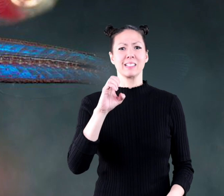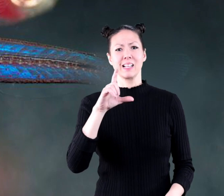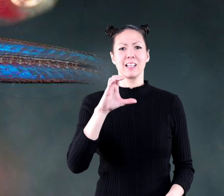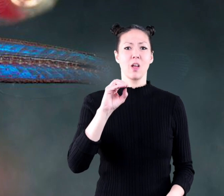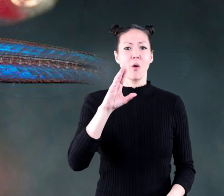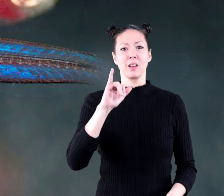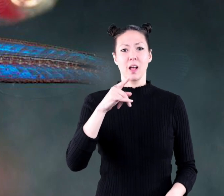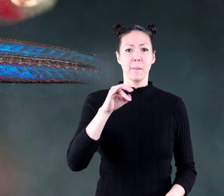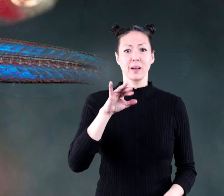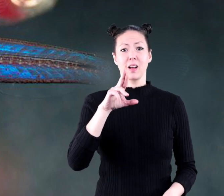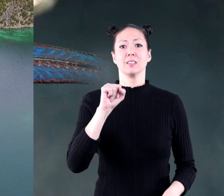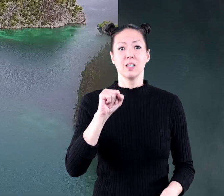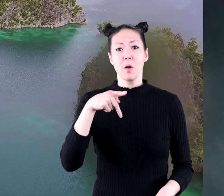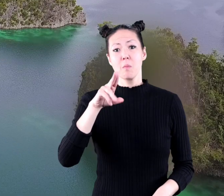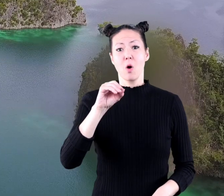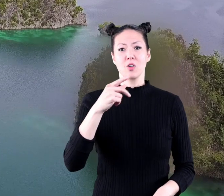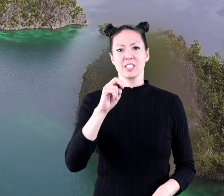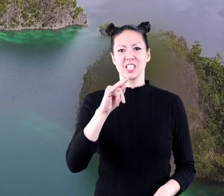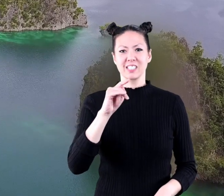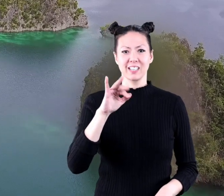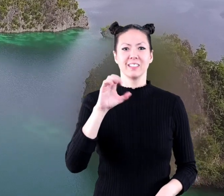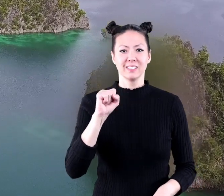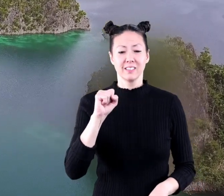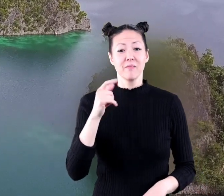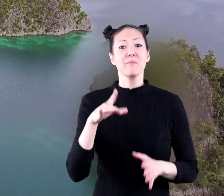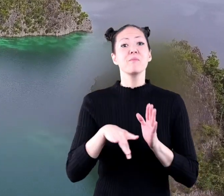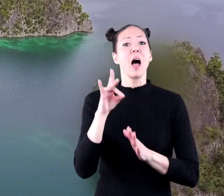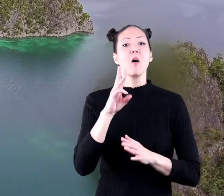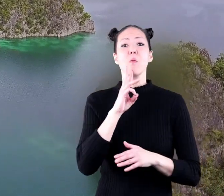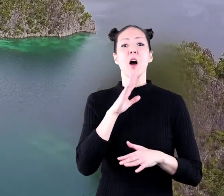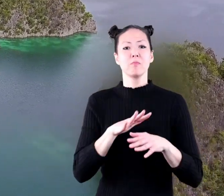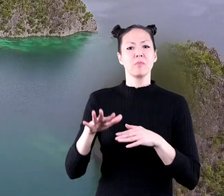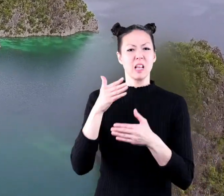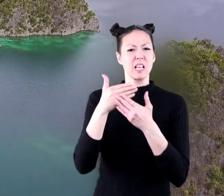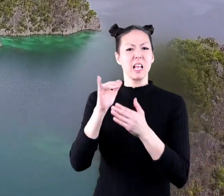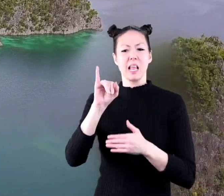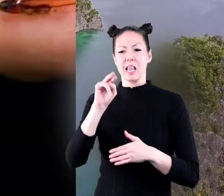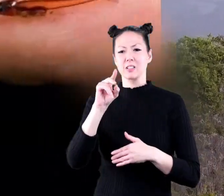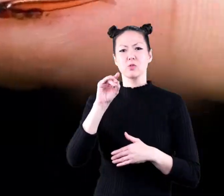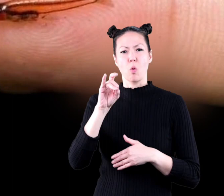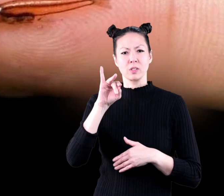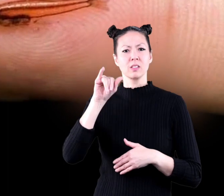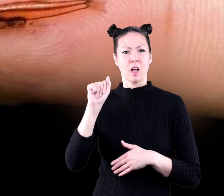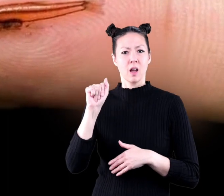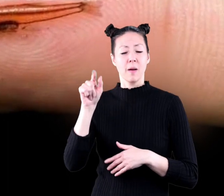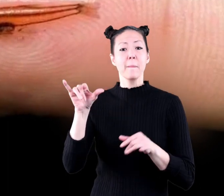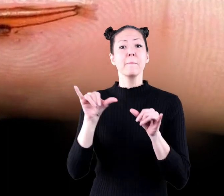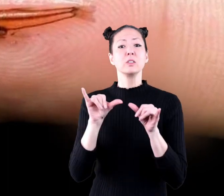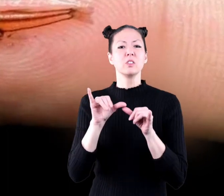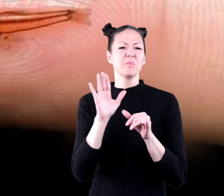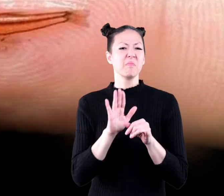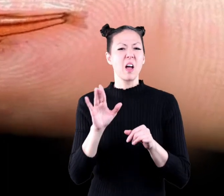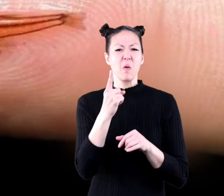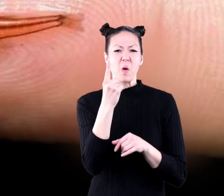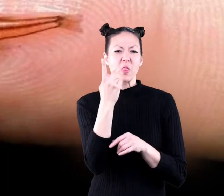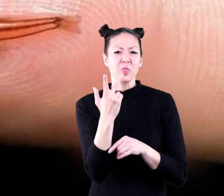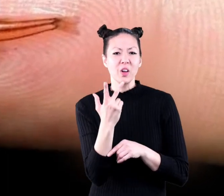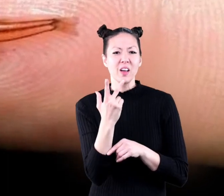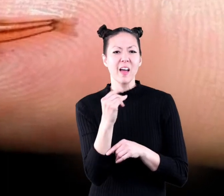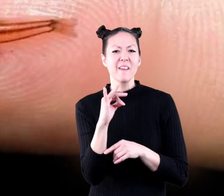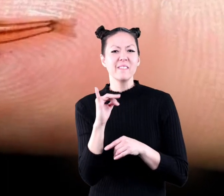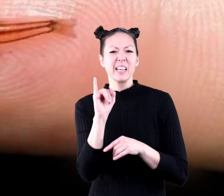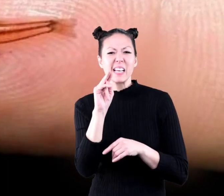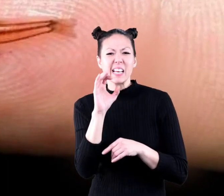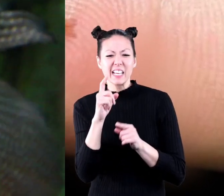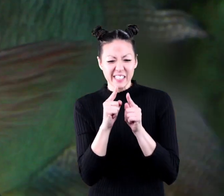pedosiparous progenetica it is found in the waters near indonesia and measures only about one-third of an